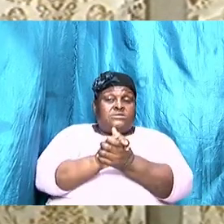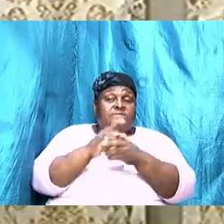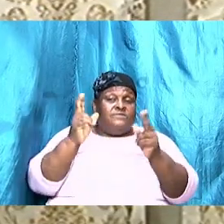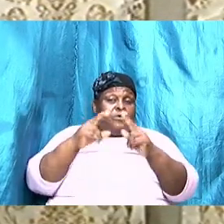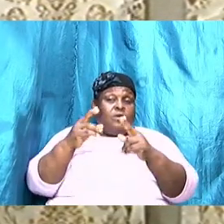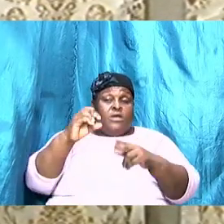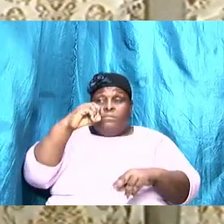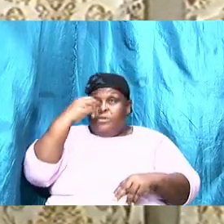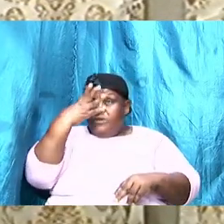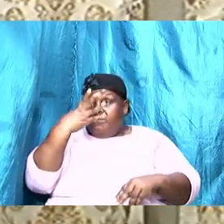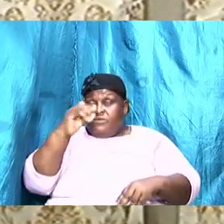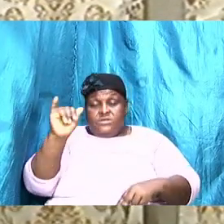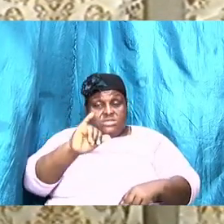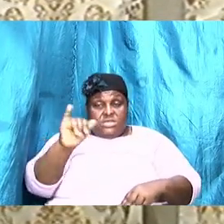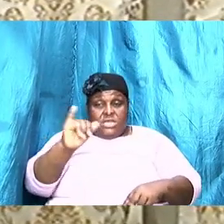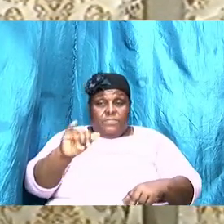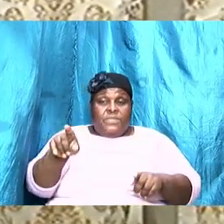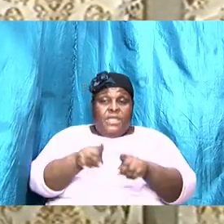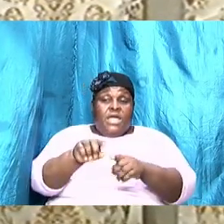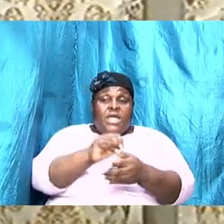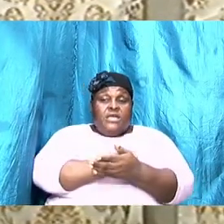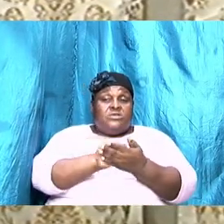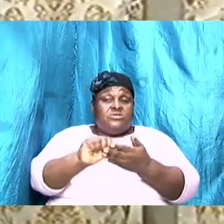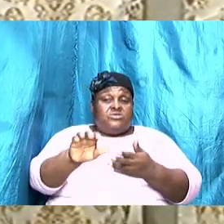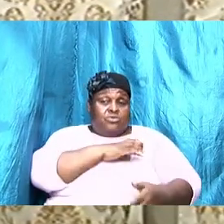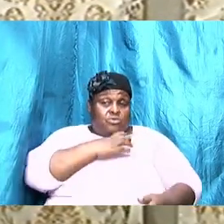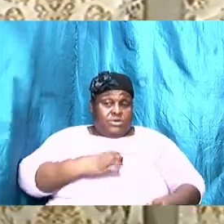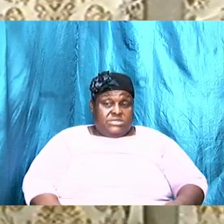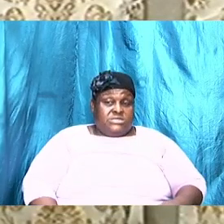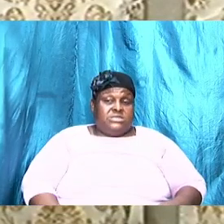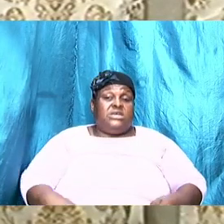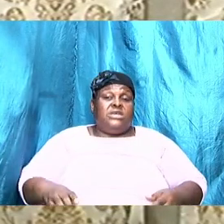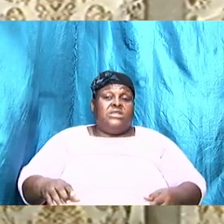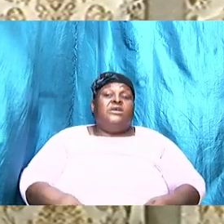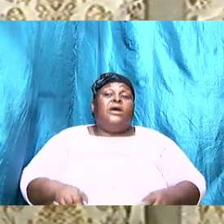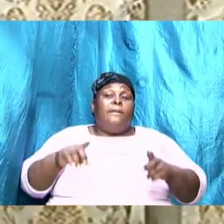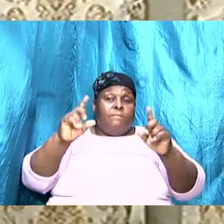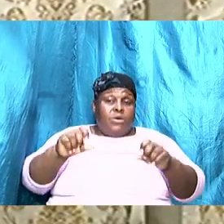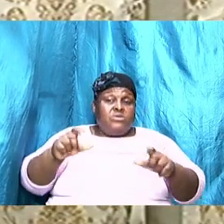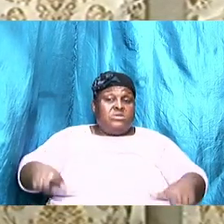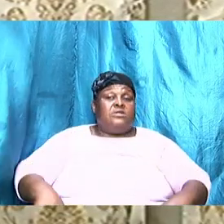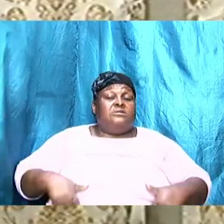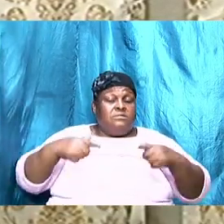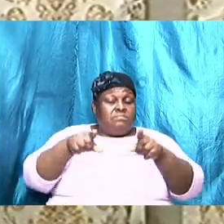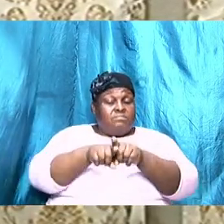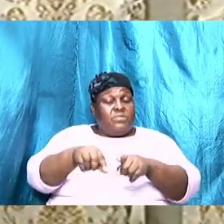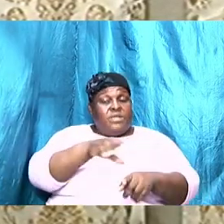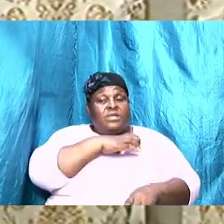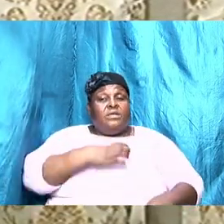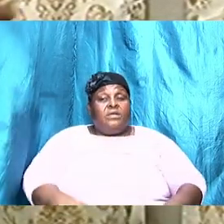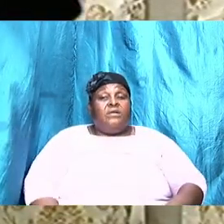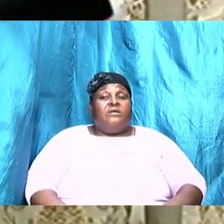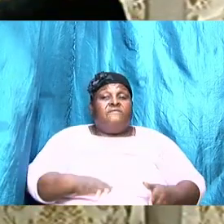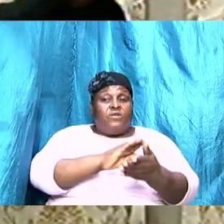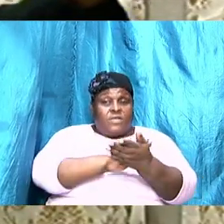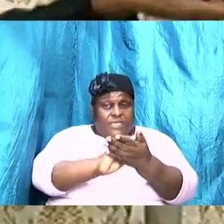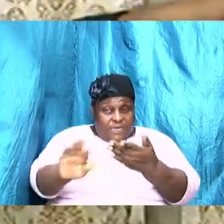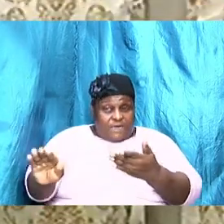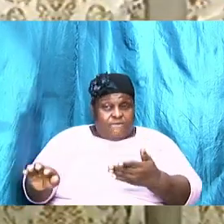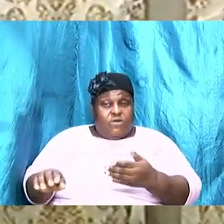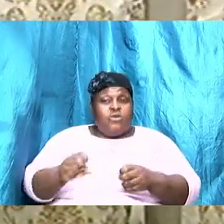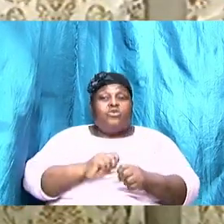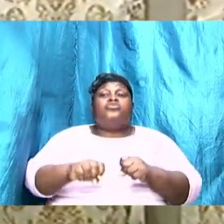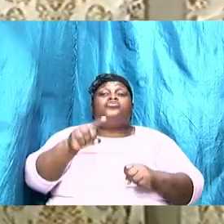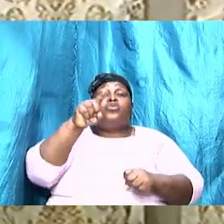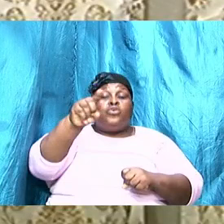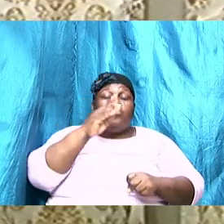that as Christians we must live as Christians and the principles are there forgive so that you be